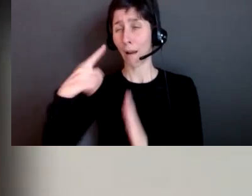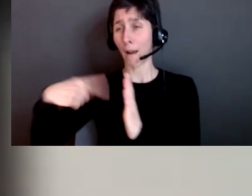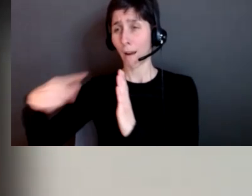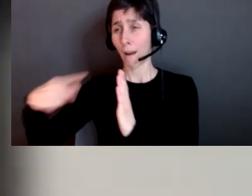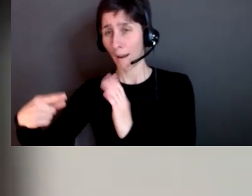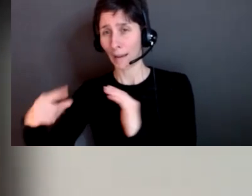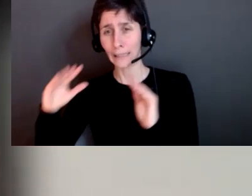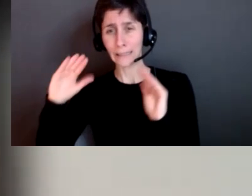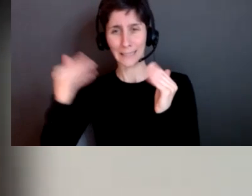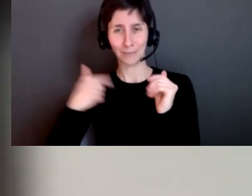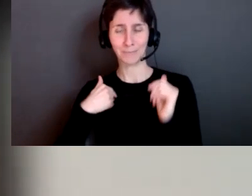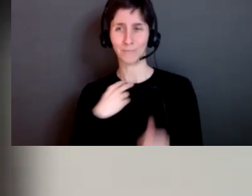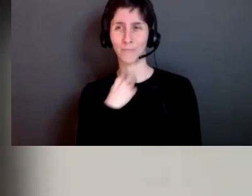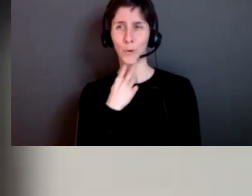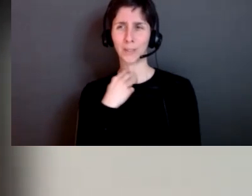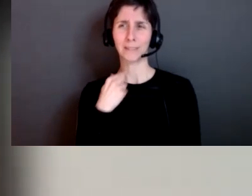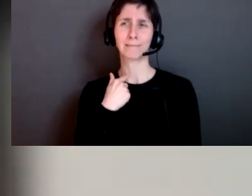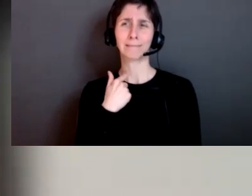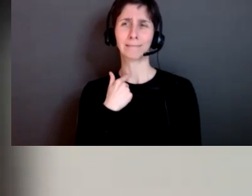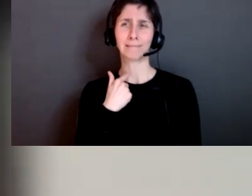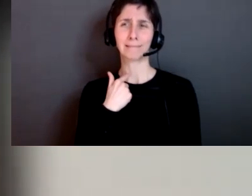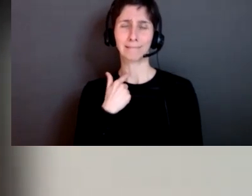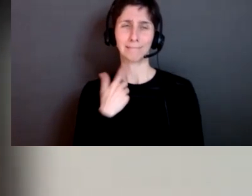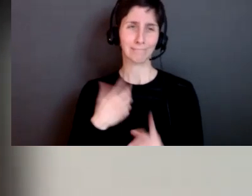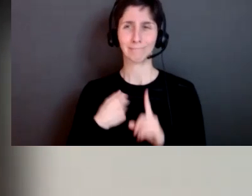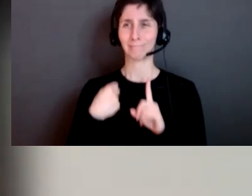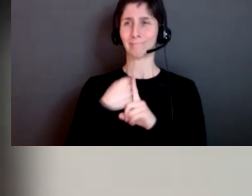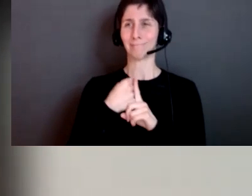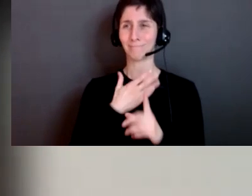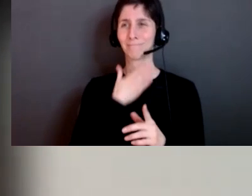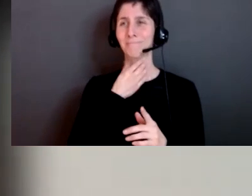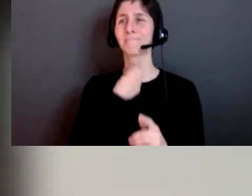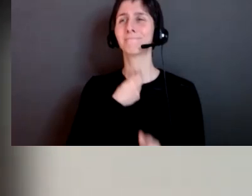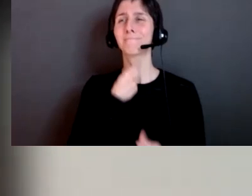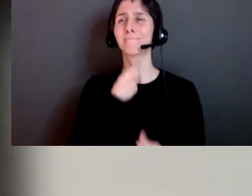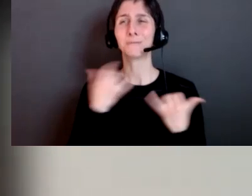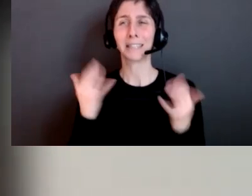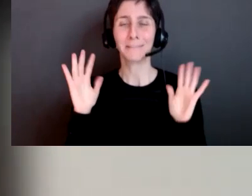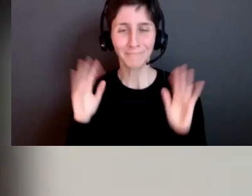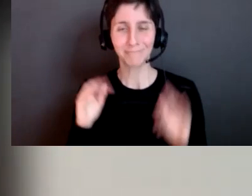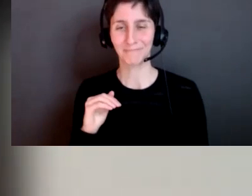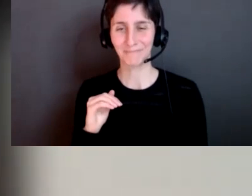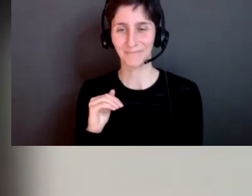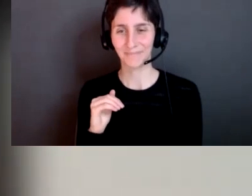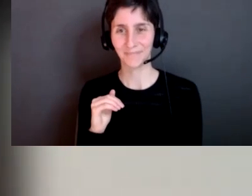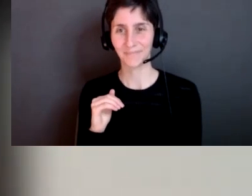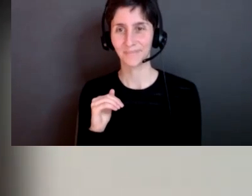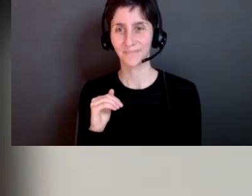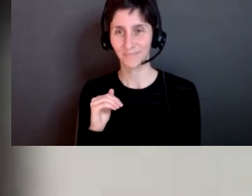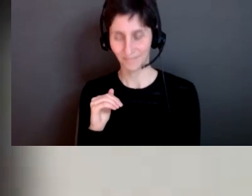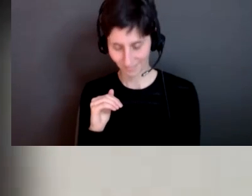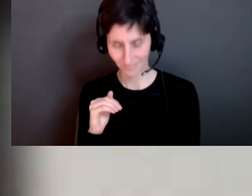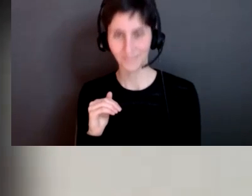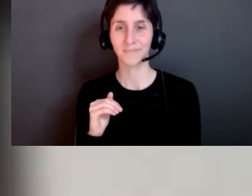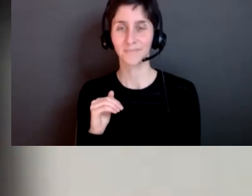so i think that may have quite the effect on my trough today um uh well